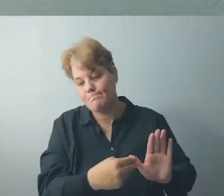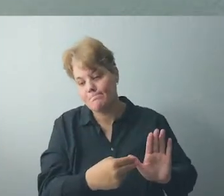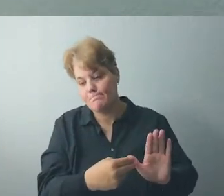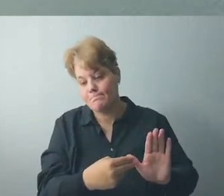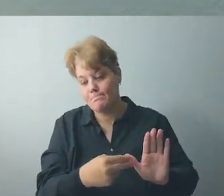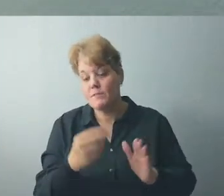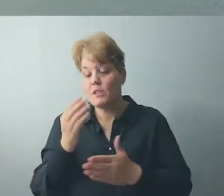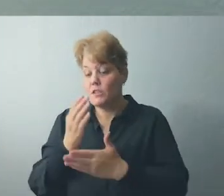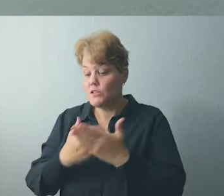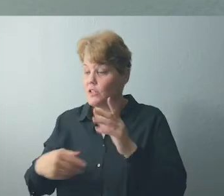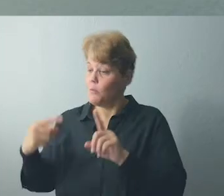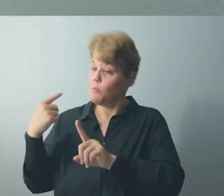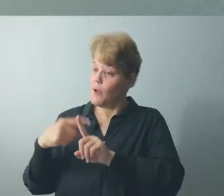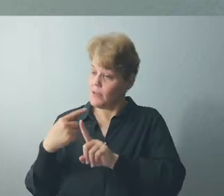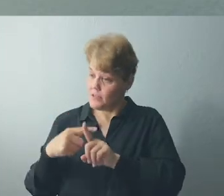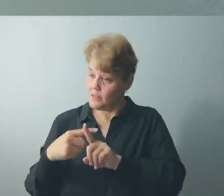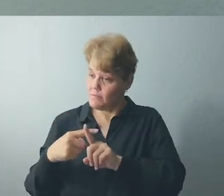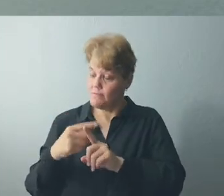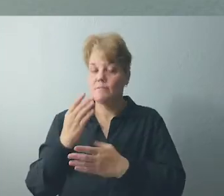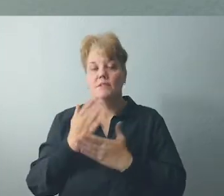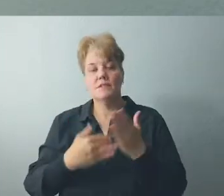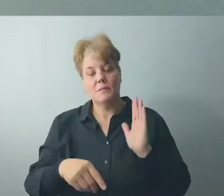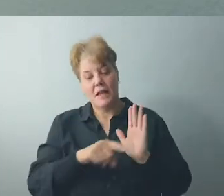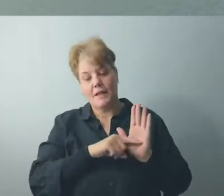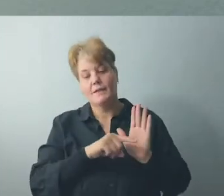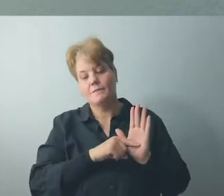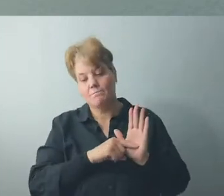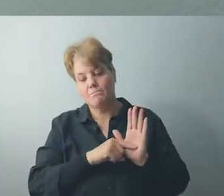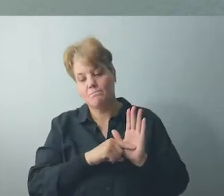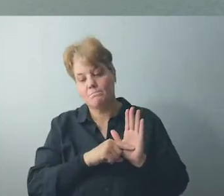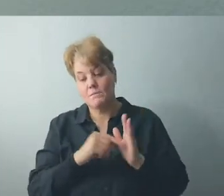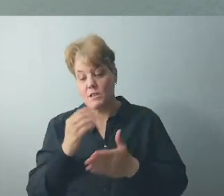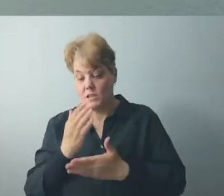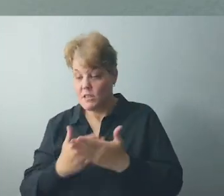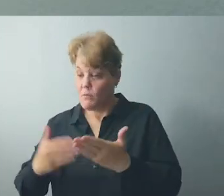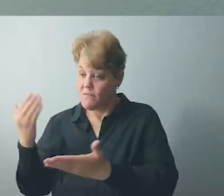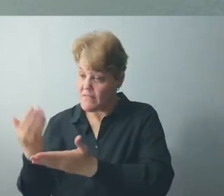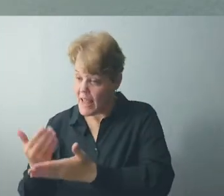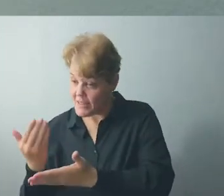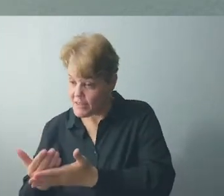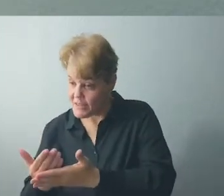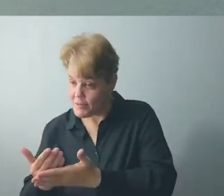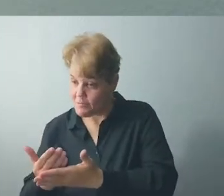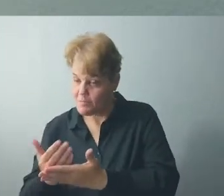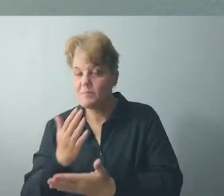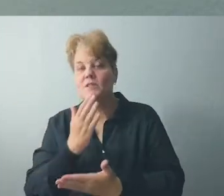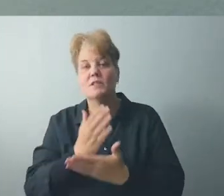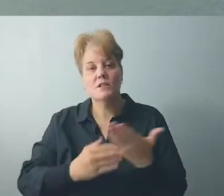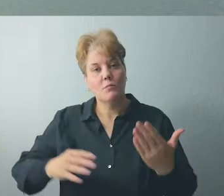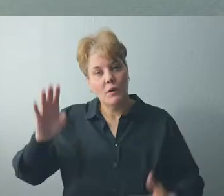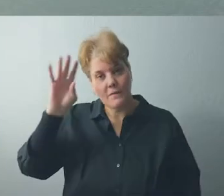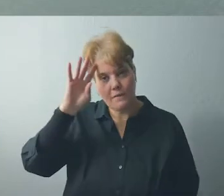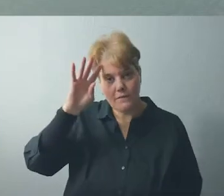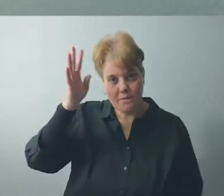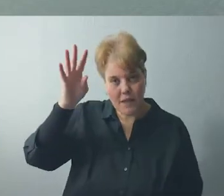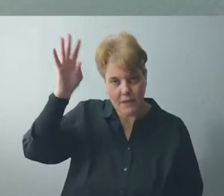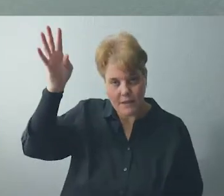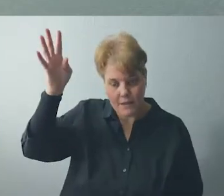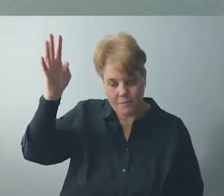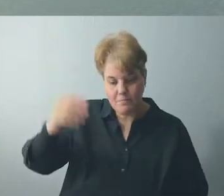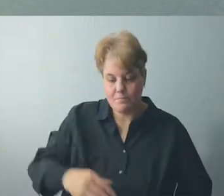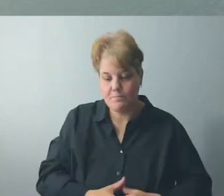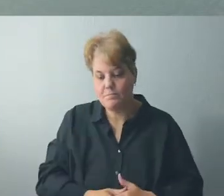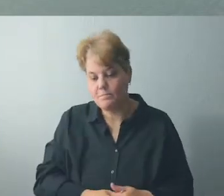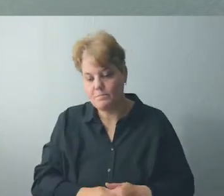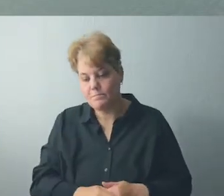well-founded. Others might not. If I have prejudices, then it is good to recognize that I am